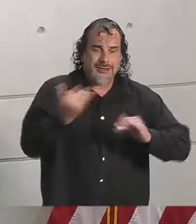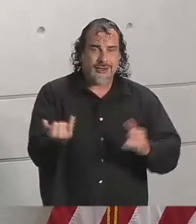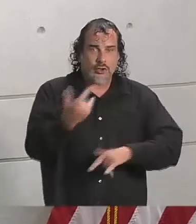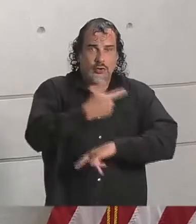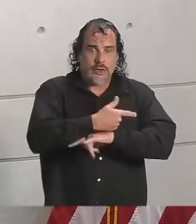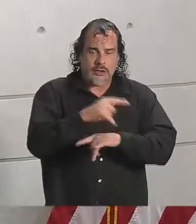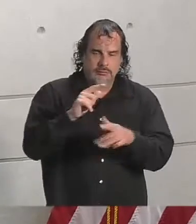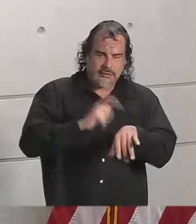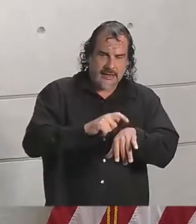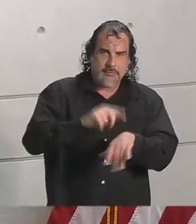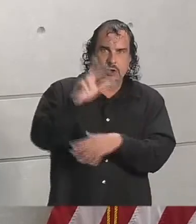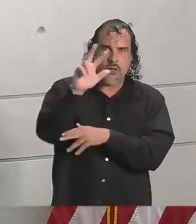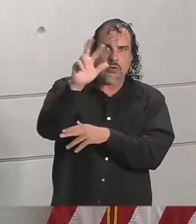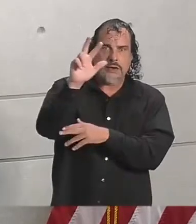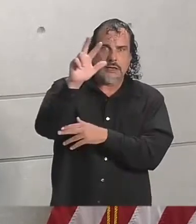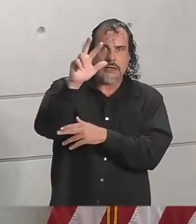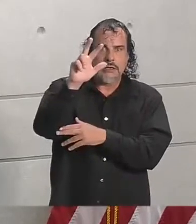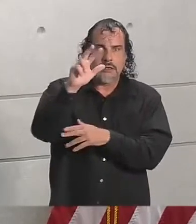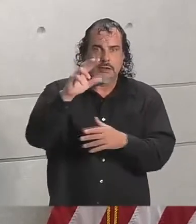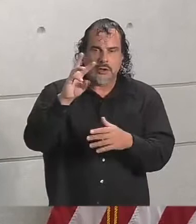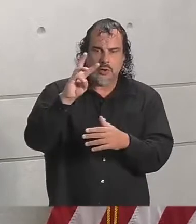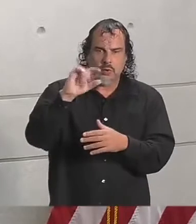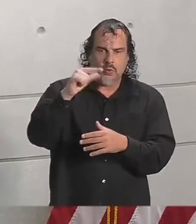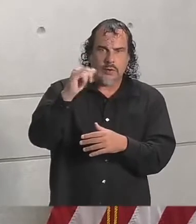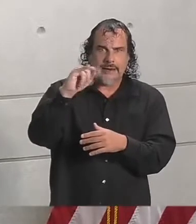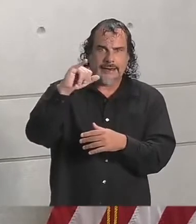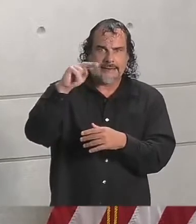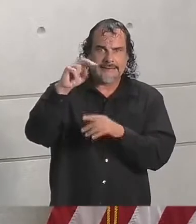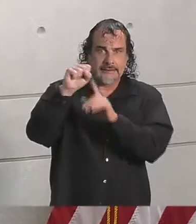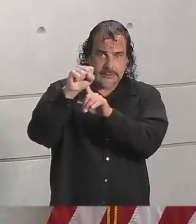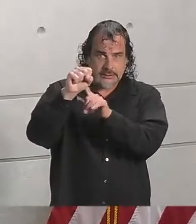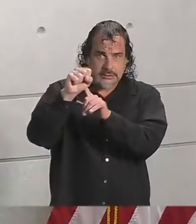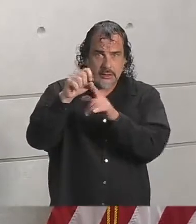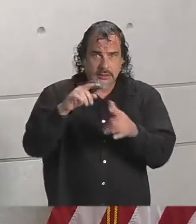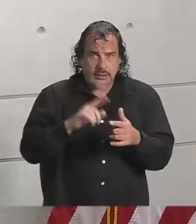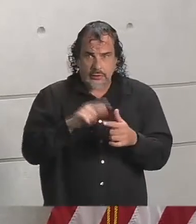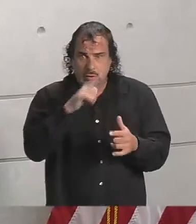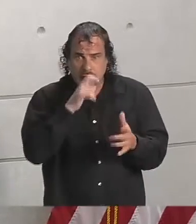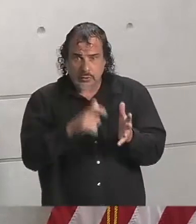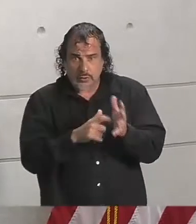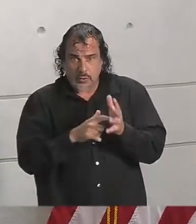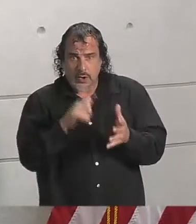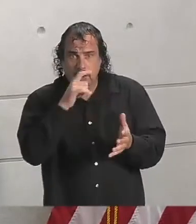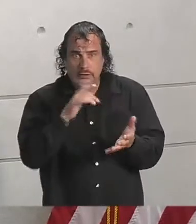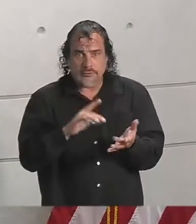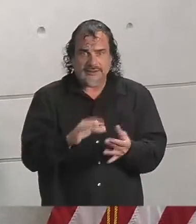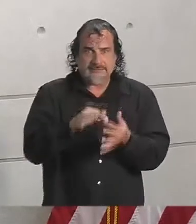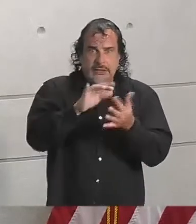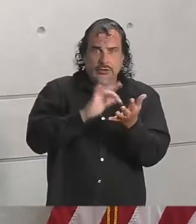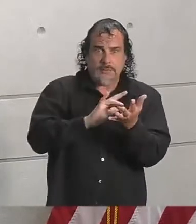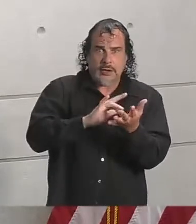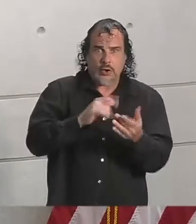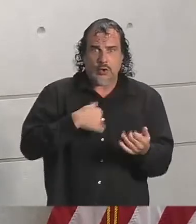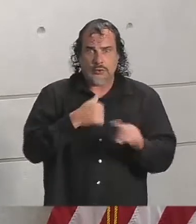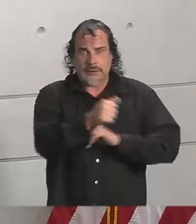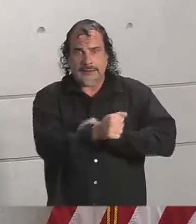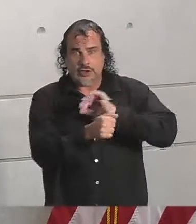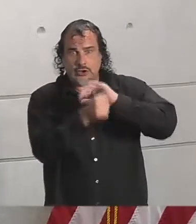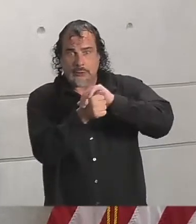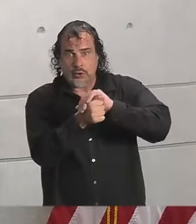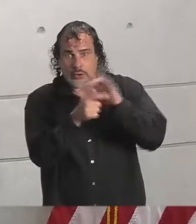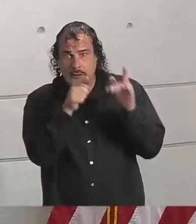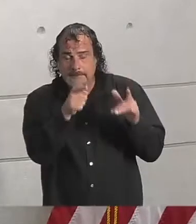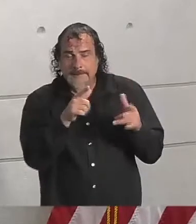at 3 o'clock in Wiggins for those that would require medical needs. We are prepared to respond